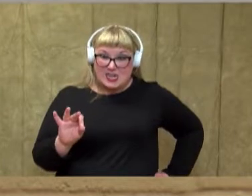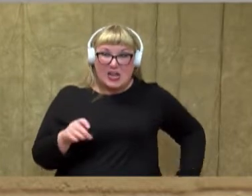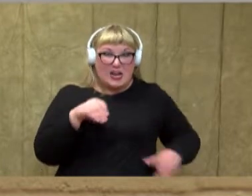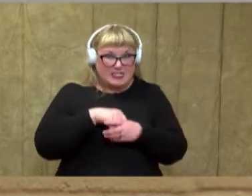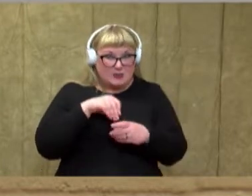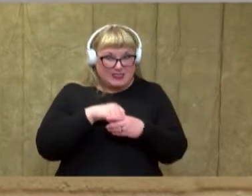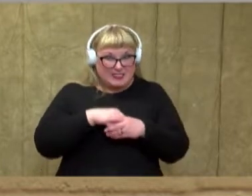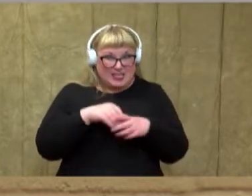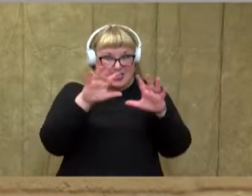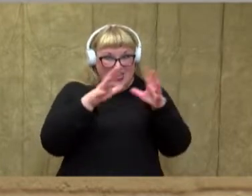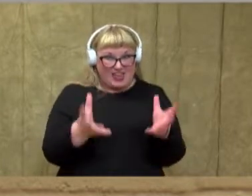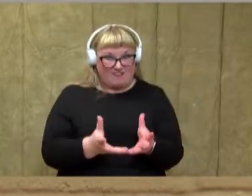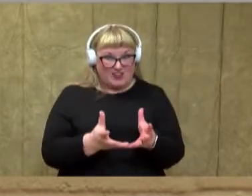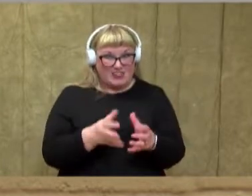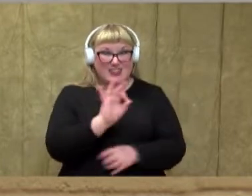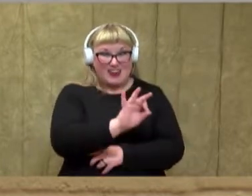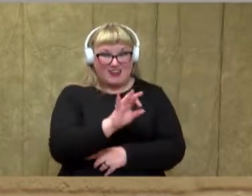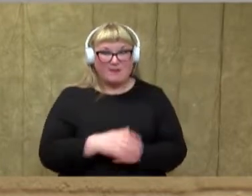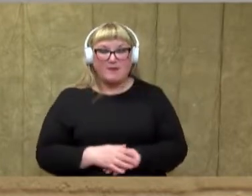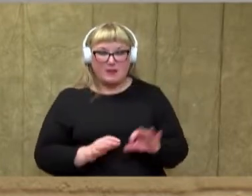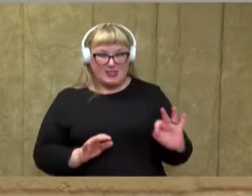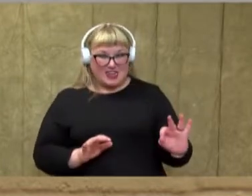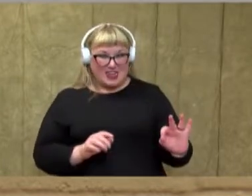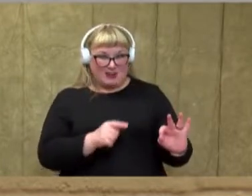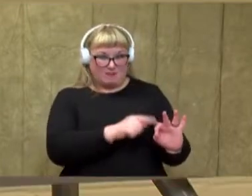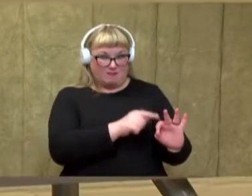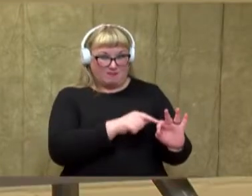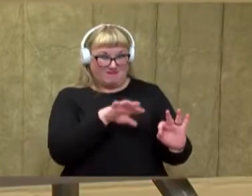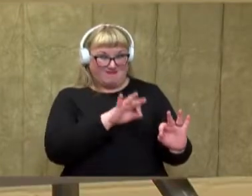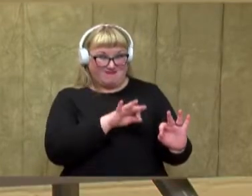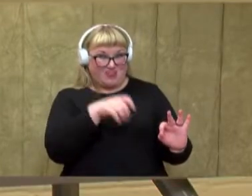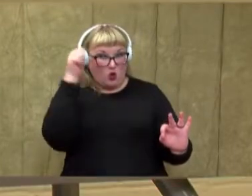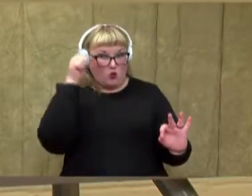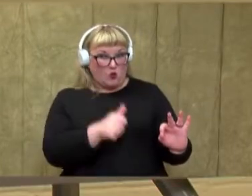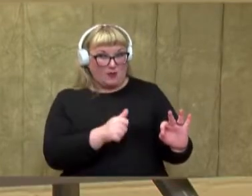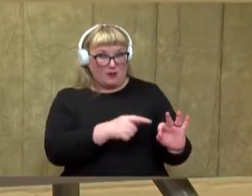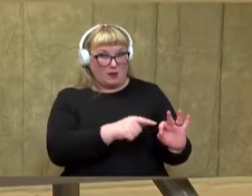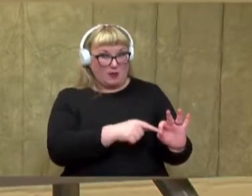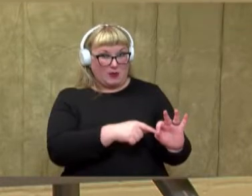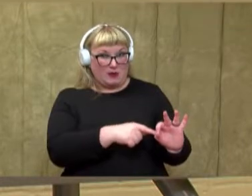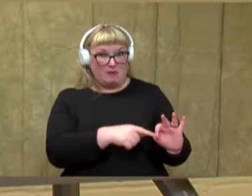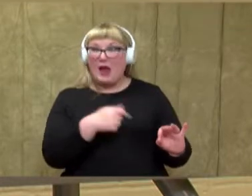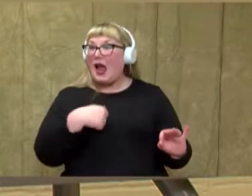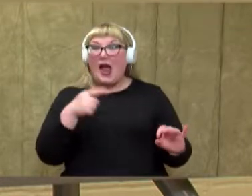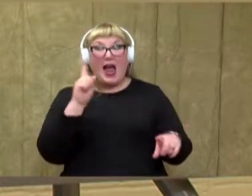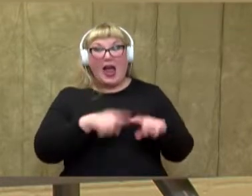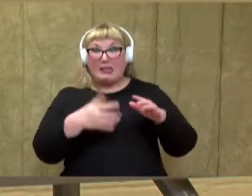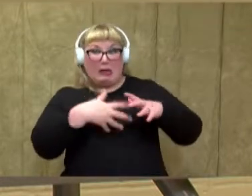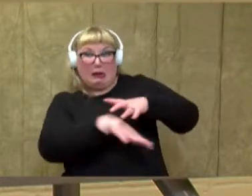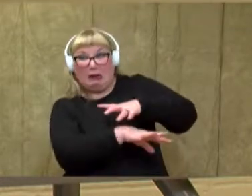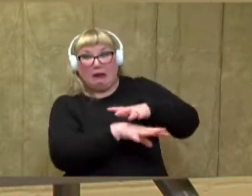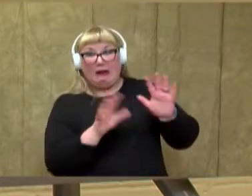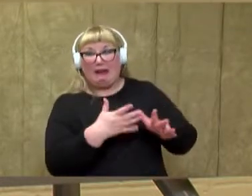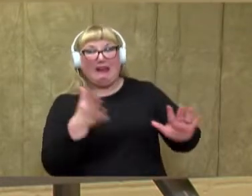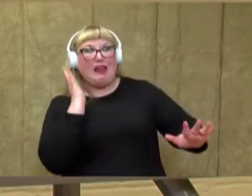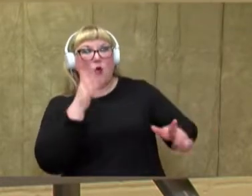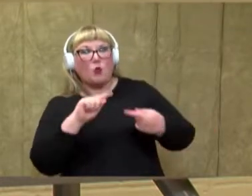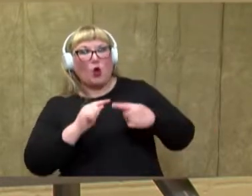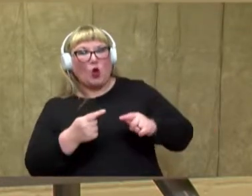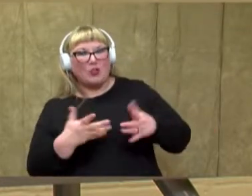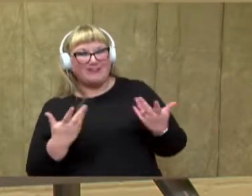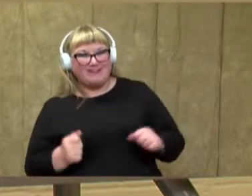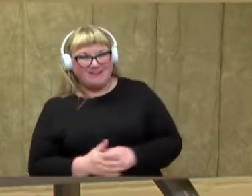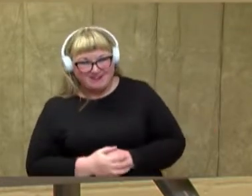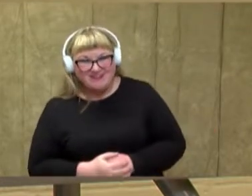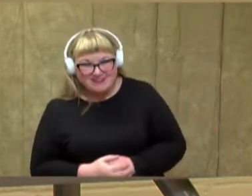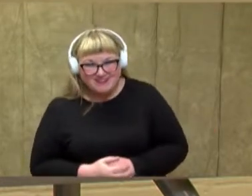beehive. Nine bees. You have to remember that number because I can't stick my hand back in there. I don't want to get